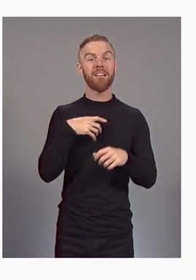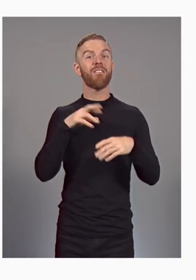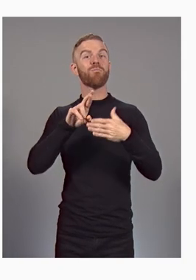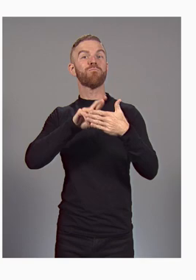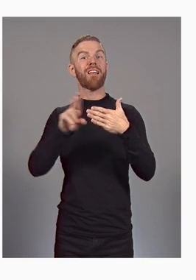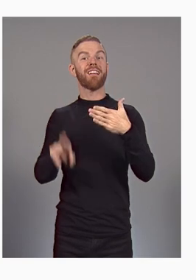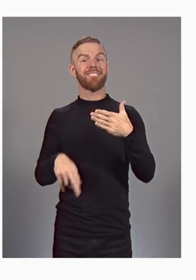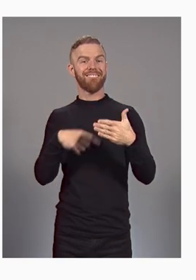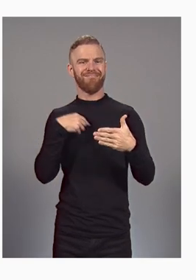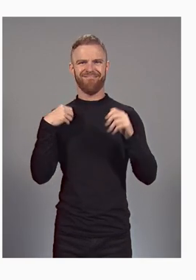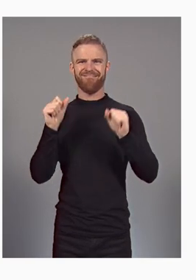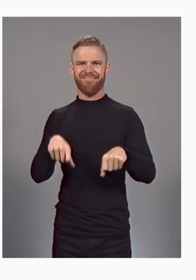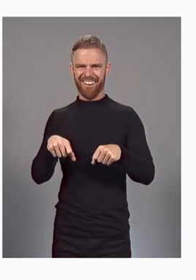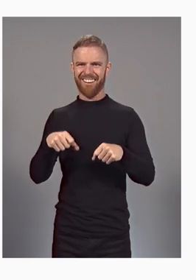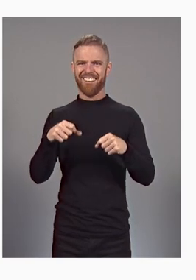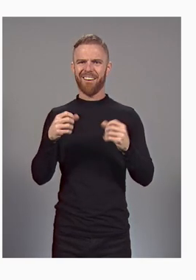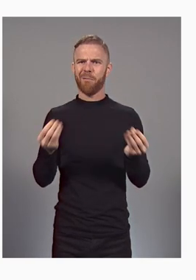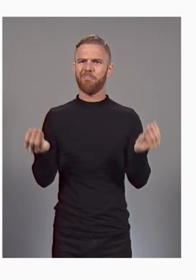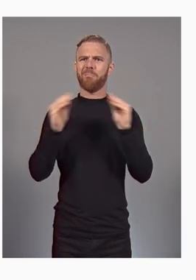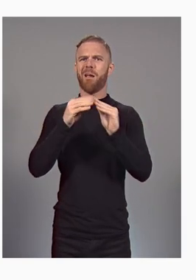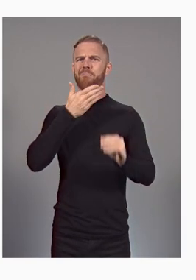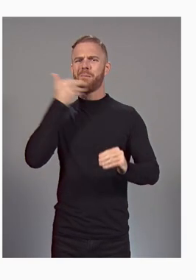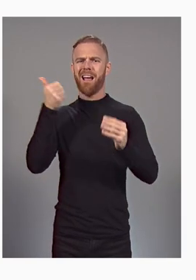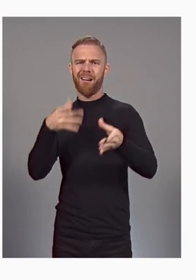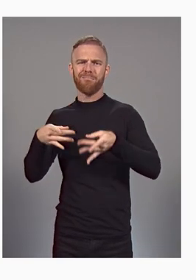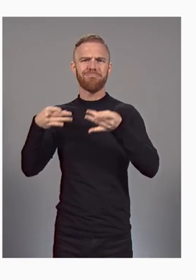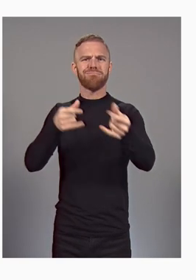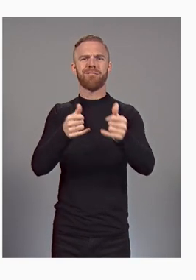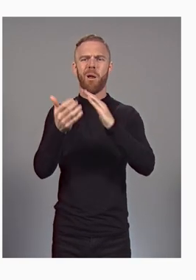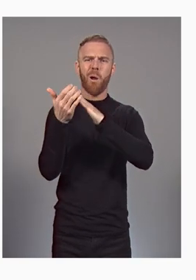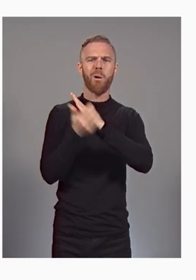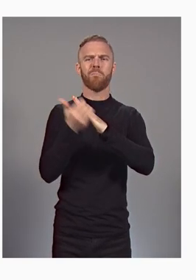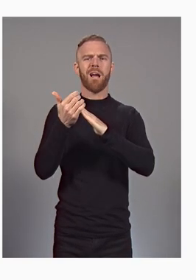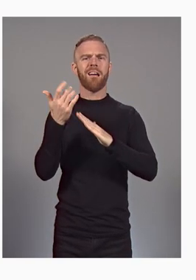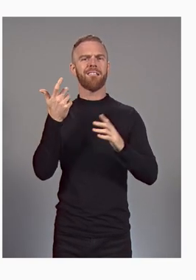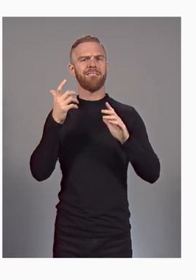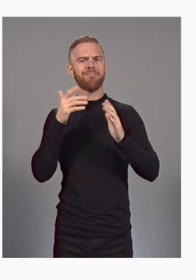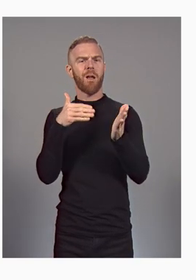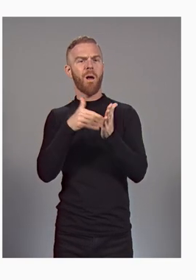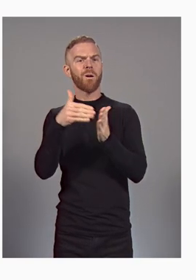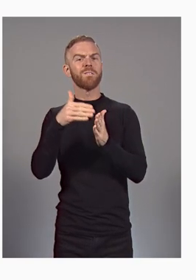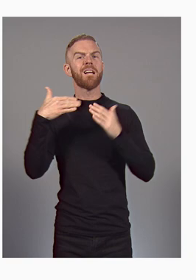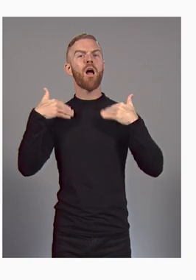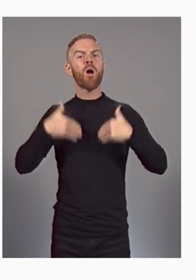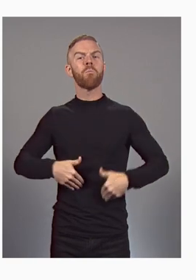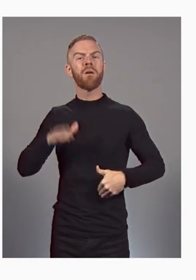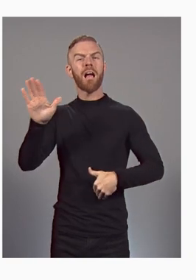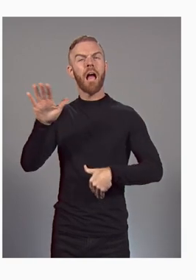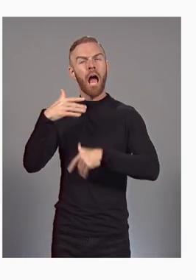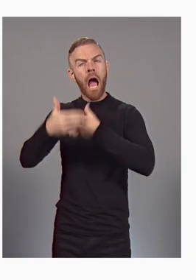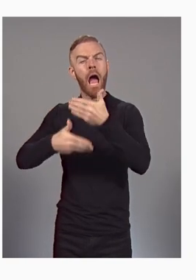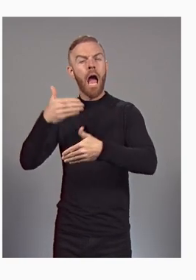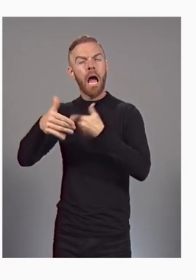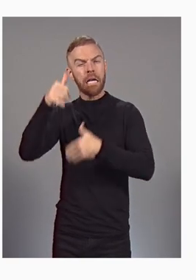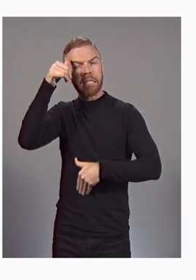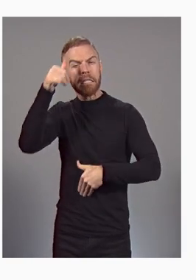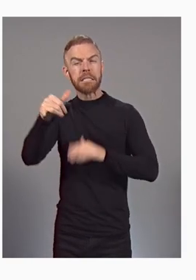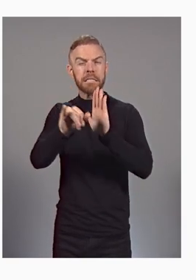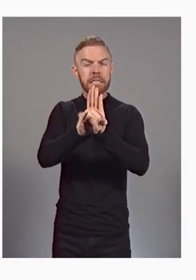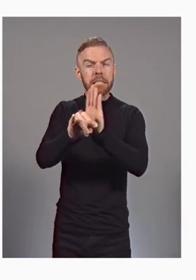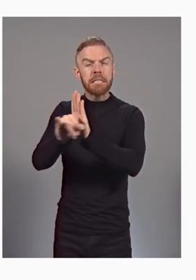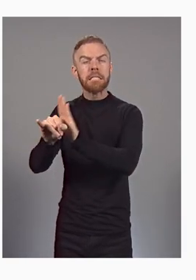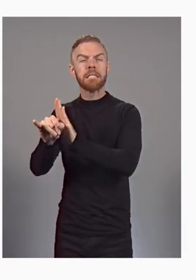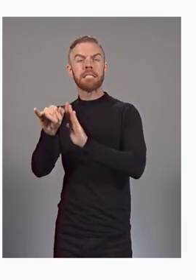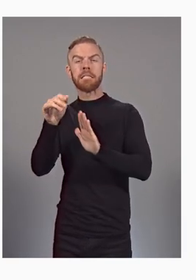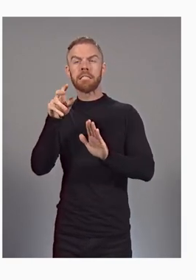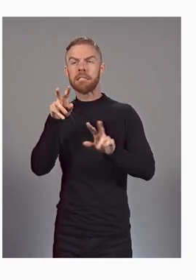result, we can effectively automate the often human-intensive process of understanding the threat actors, find the